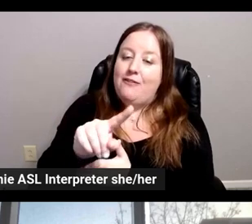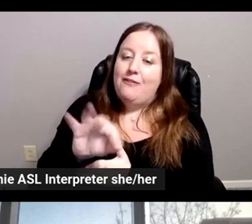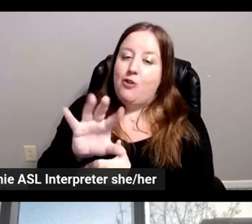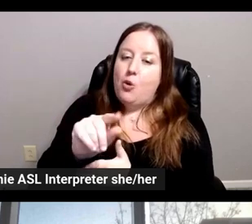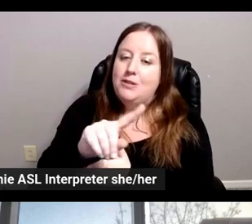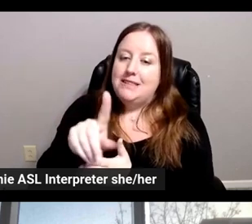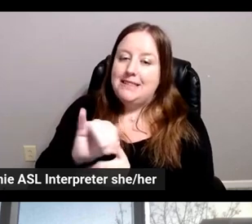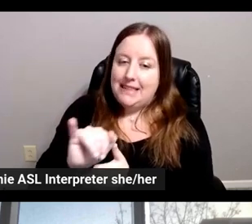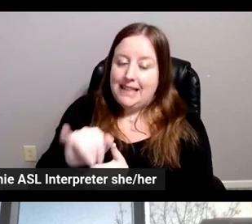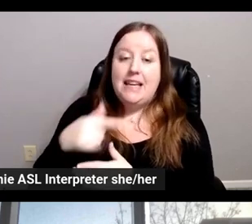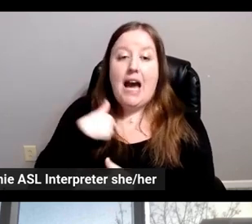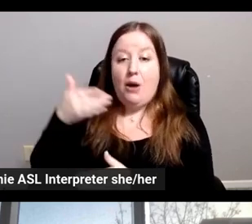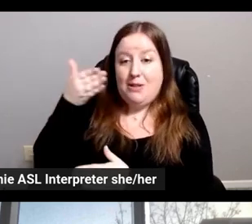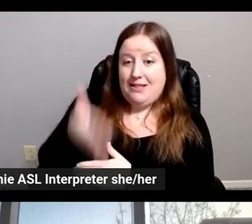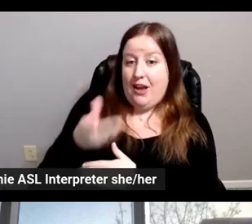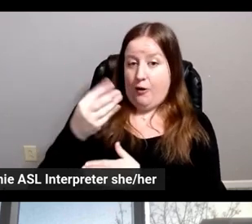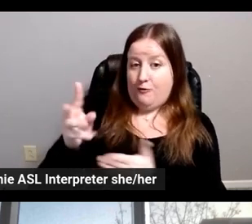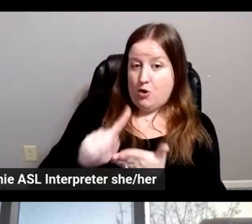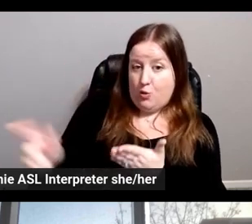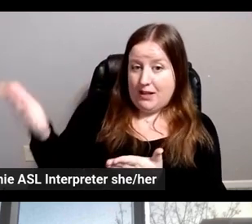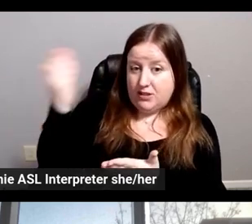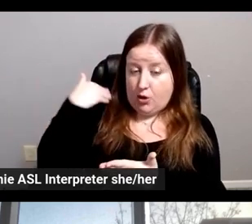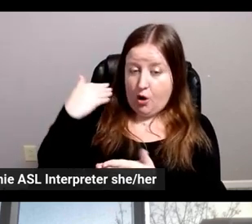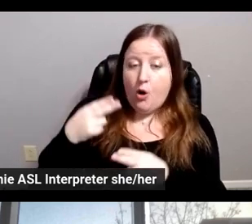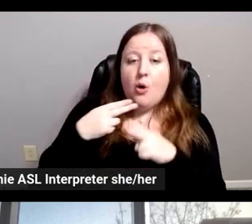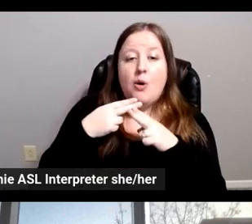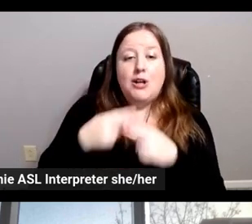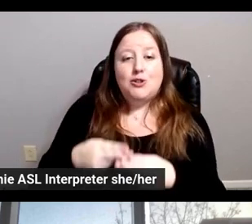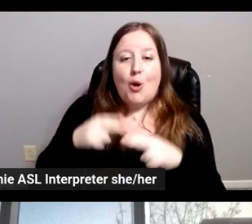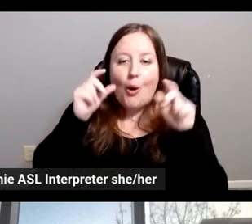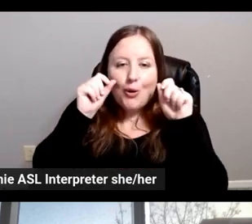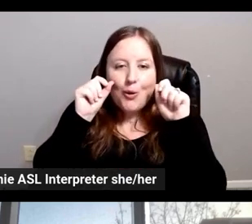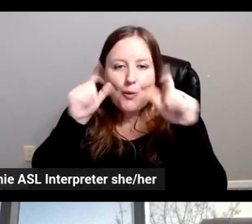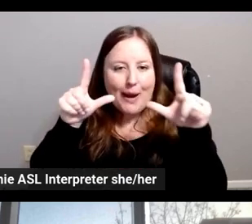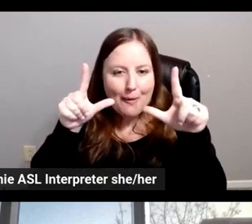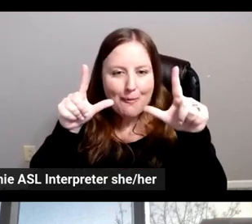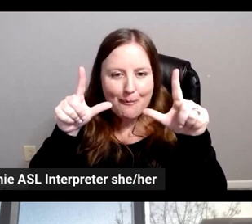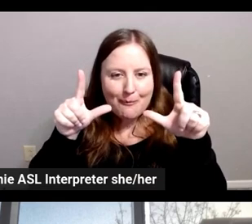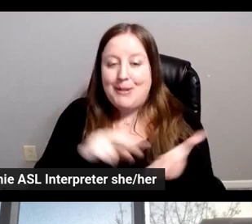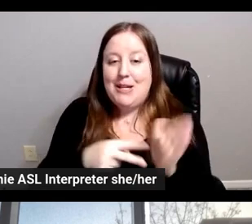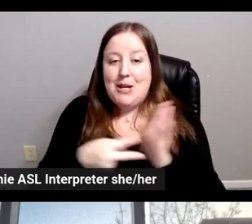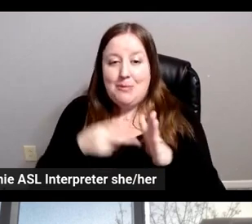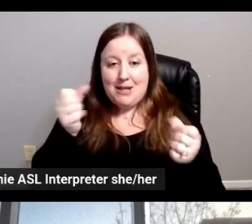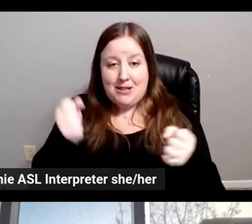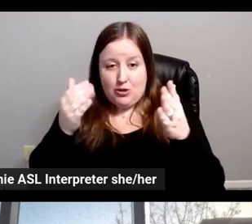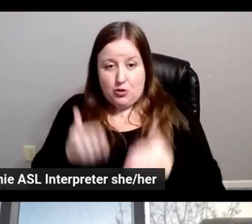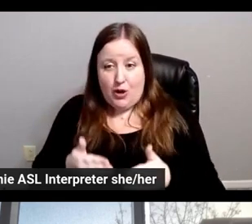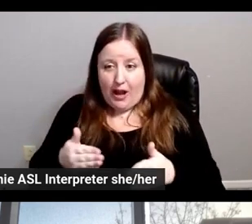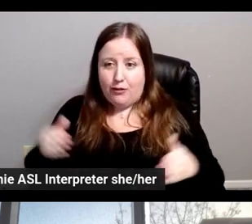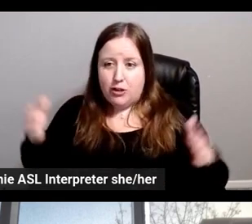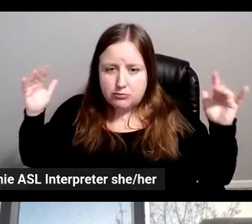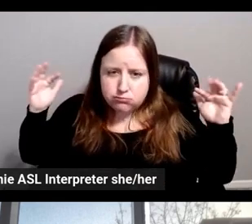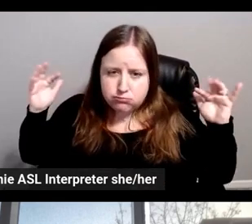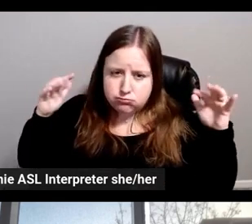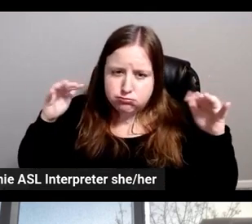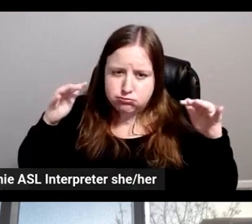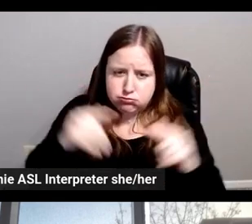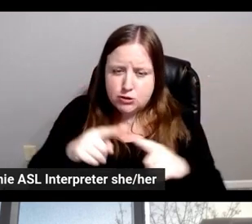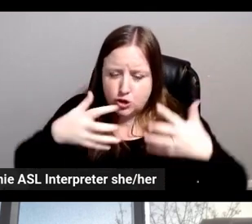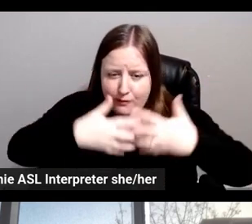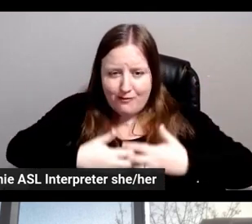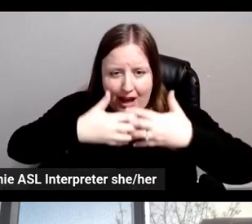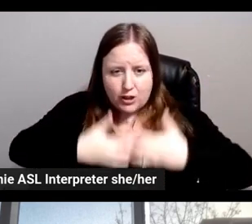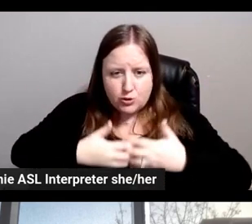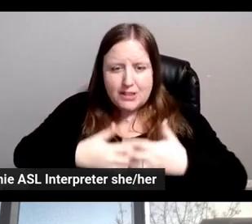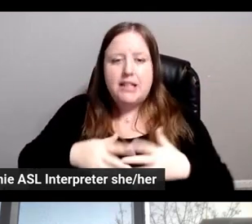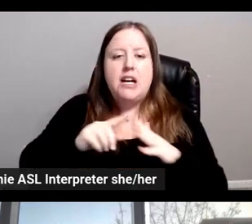just a couple of weeks ago for what's called the wake-up. This is when the drivers actually return to the factory and start getting warmed up